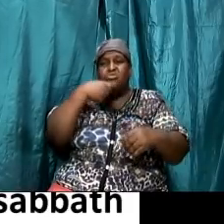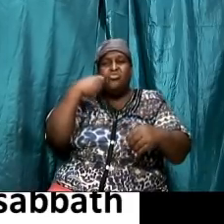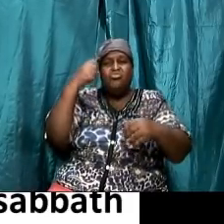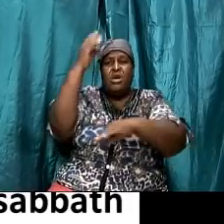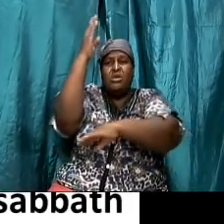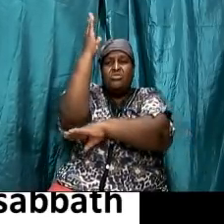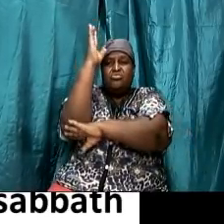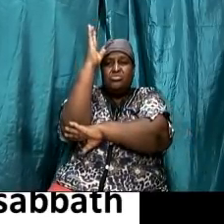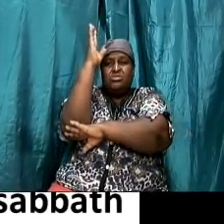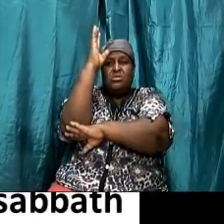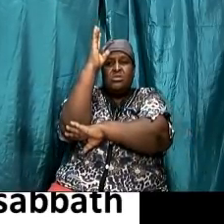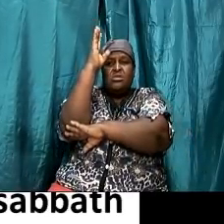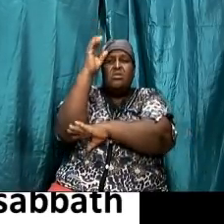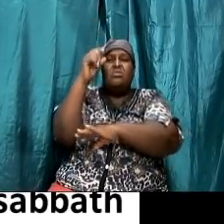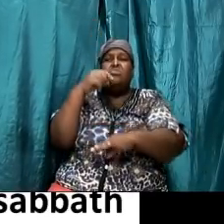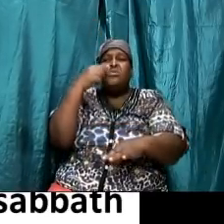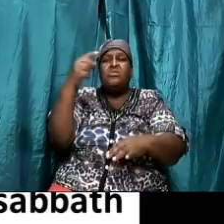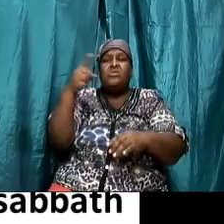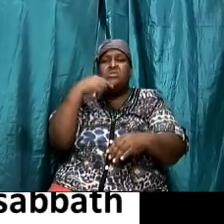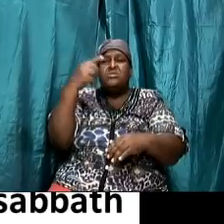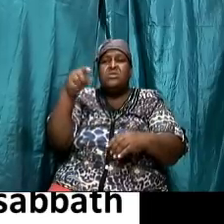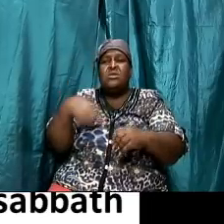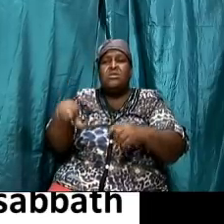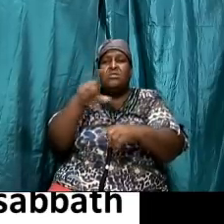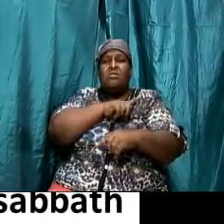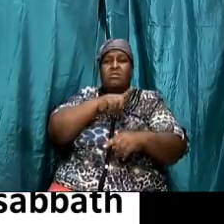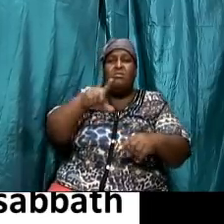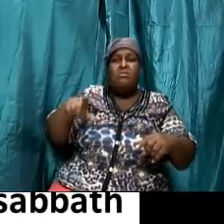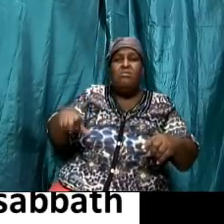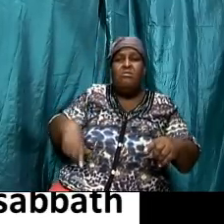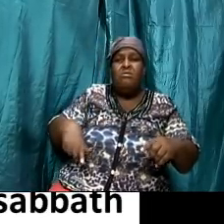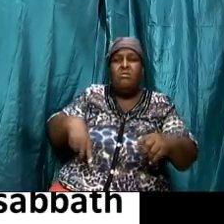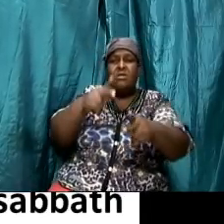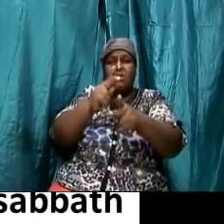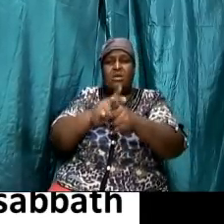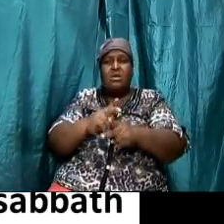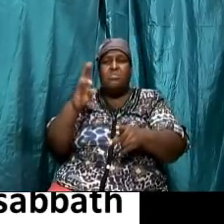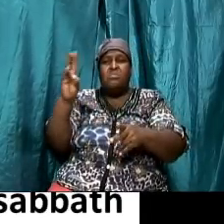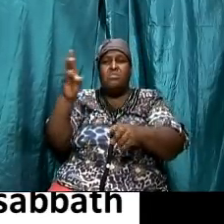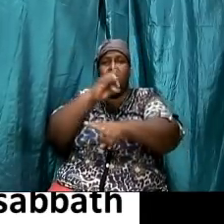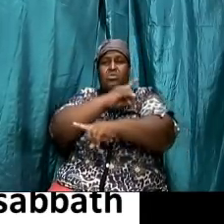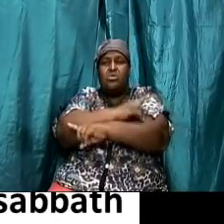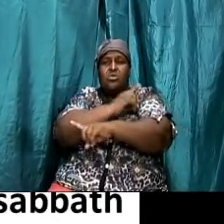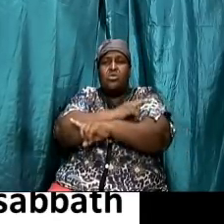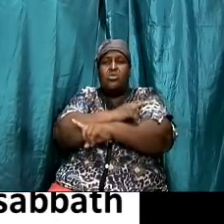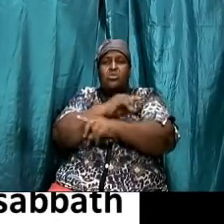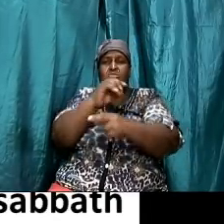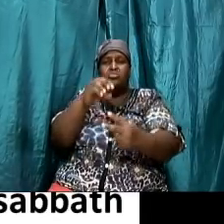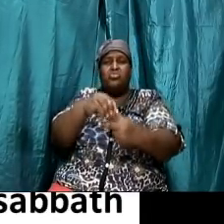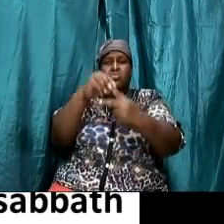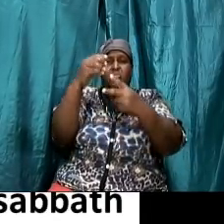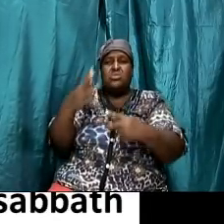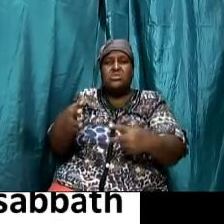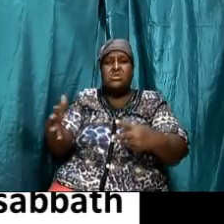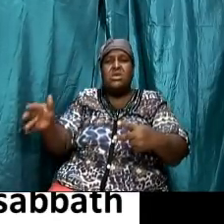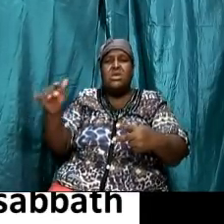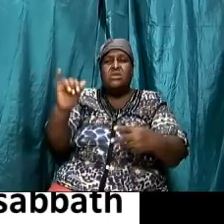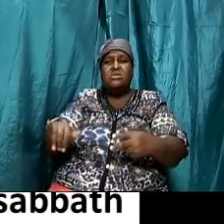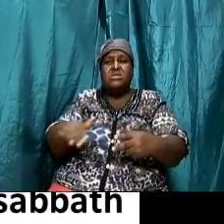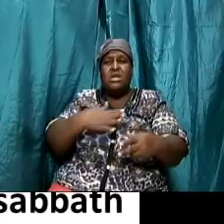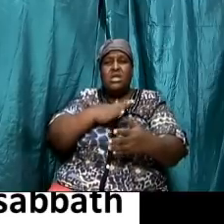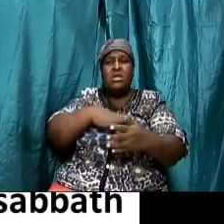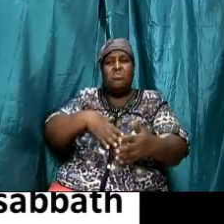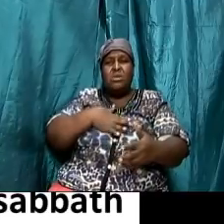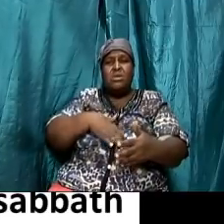the eunuch that keep my sabbath and choose the things that please me and take hold of my covenant if we go down to verse